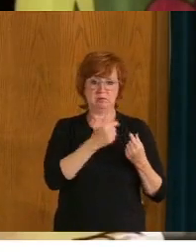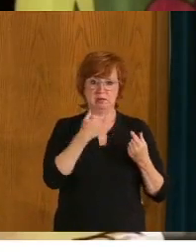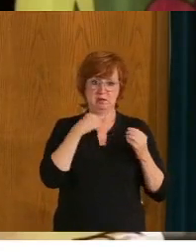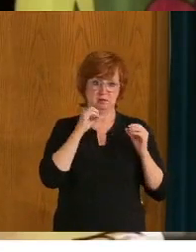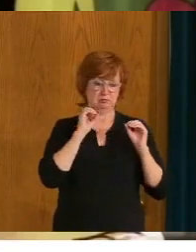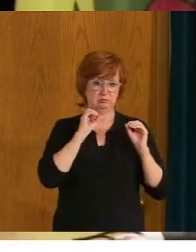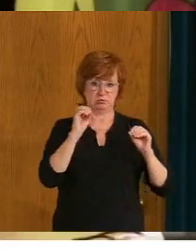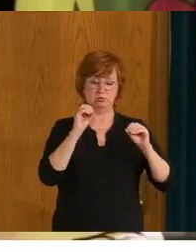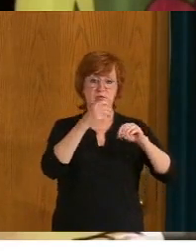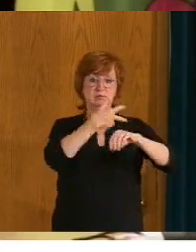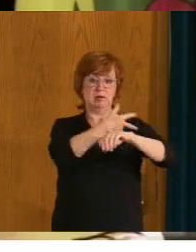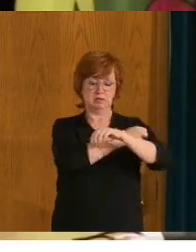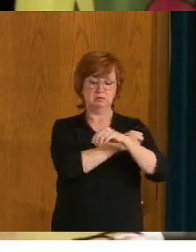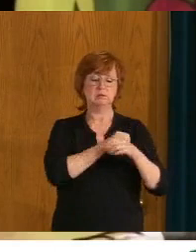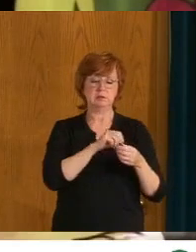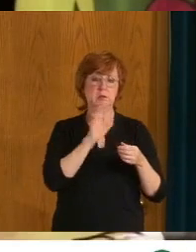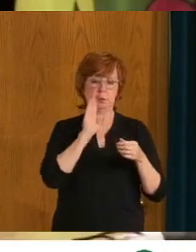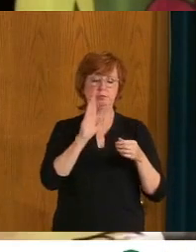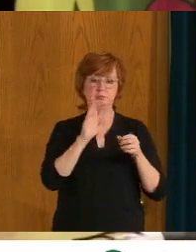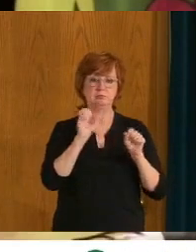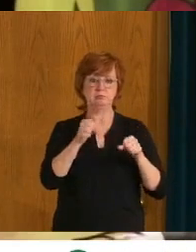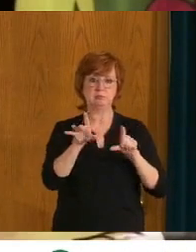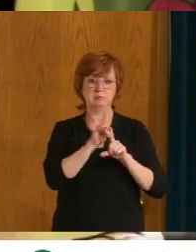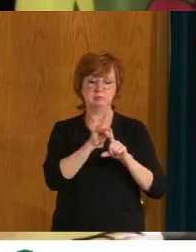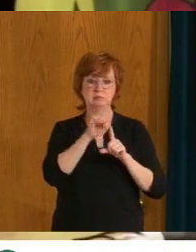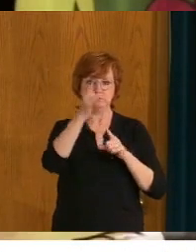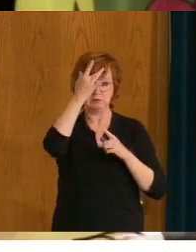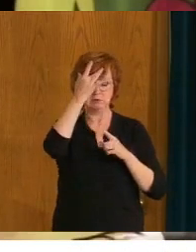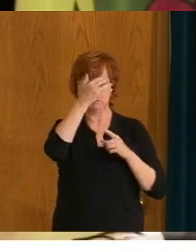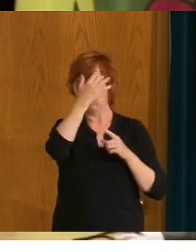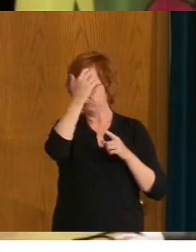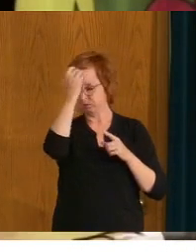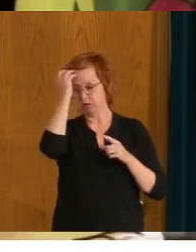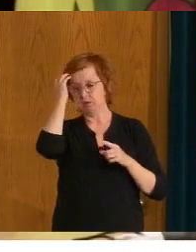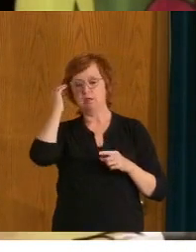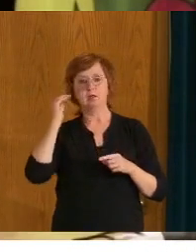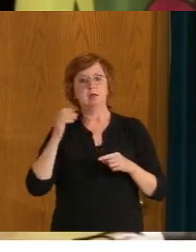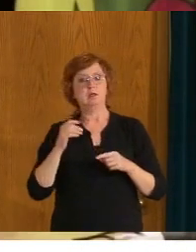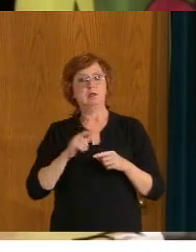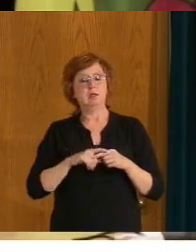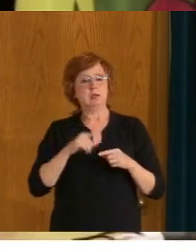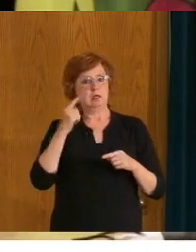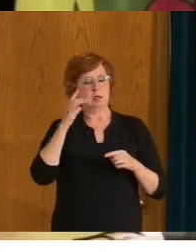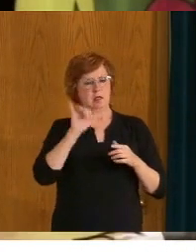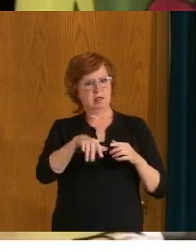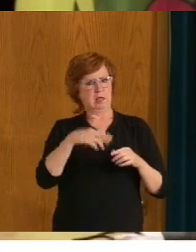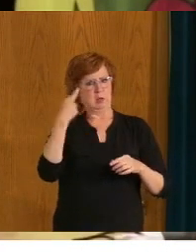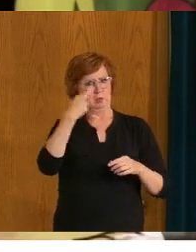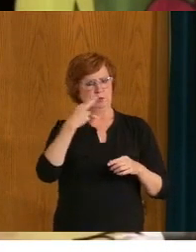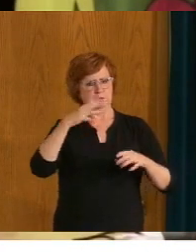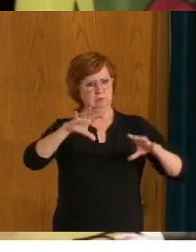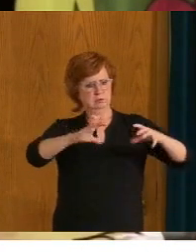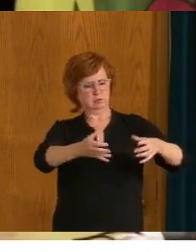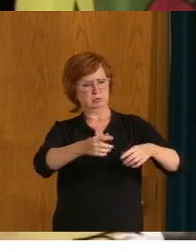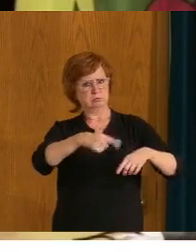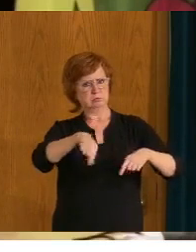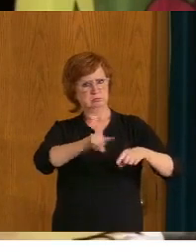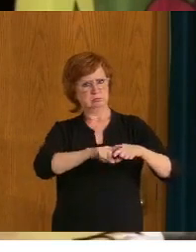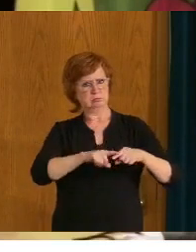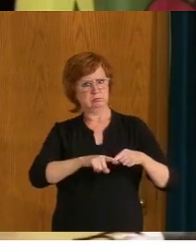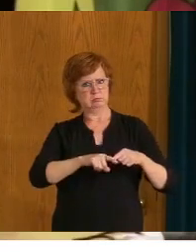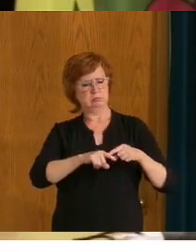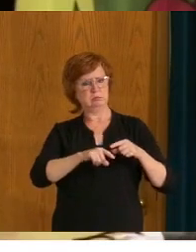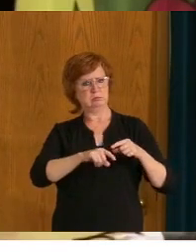choose to not be vaccinated. For you, you are still at risk, and there is no reason for you to be at that risk. So please,